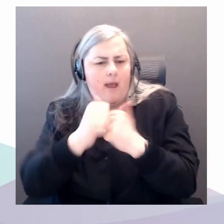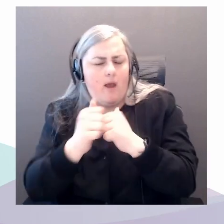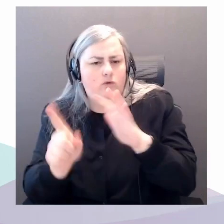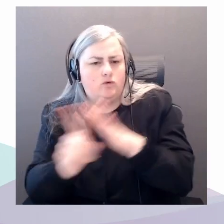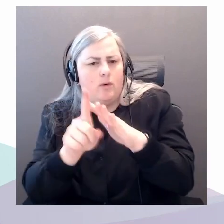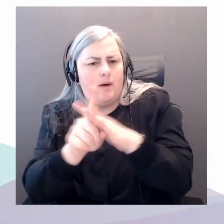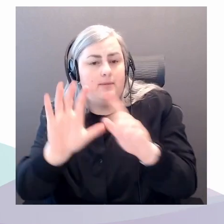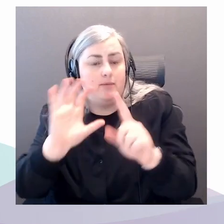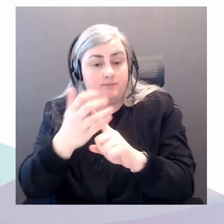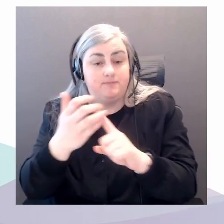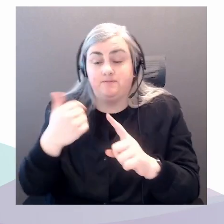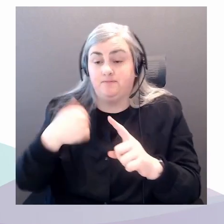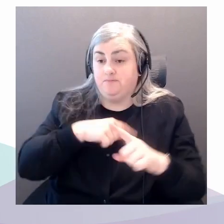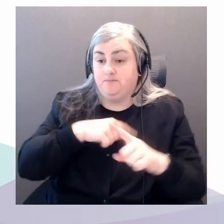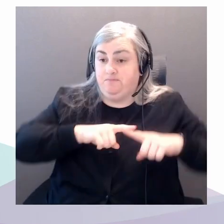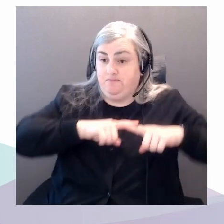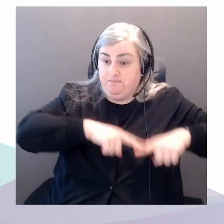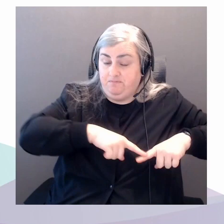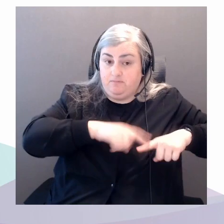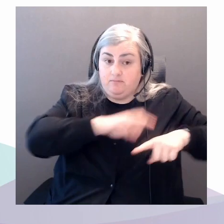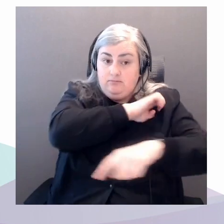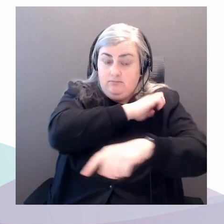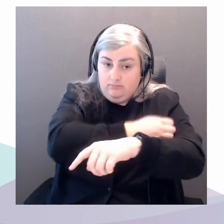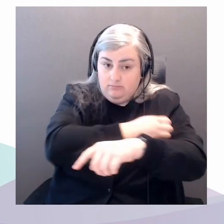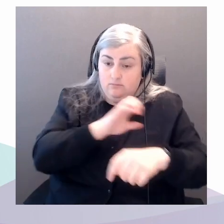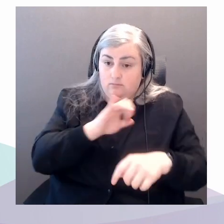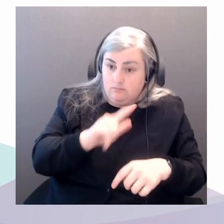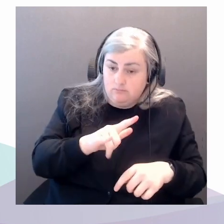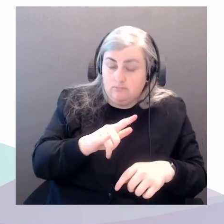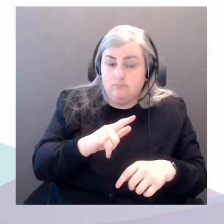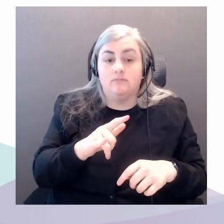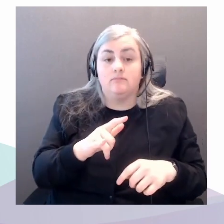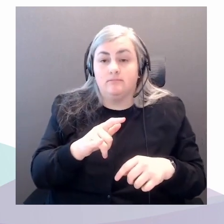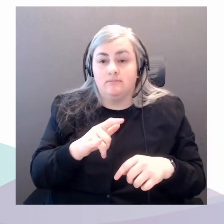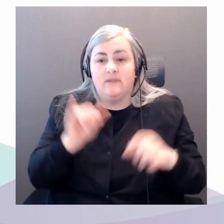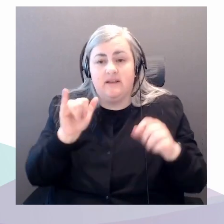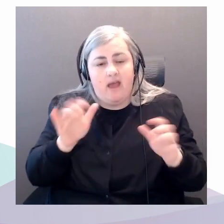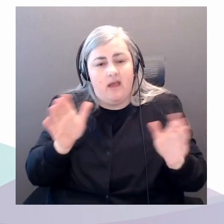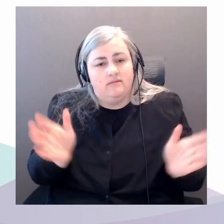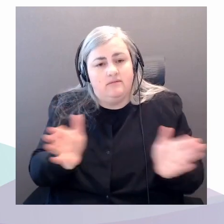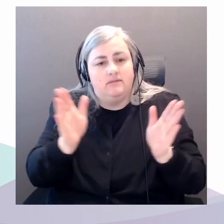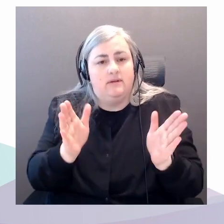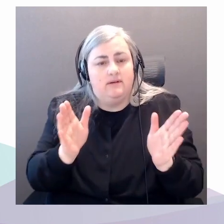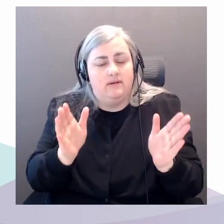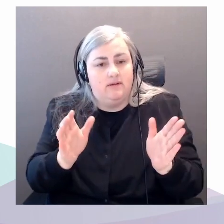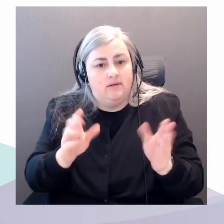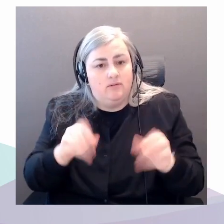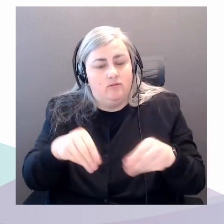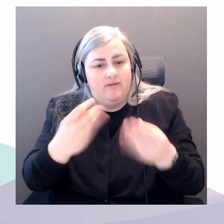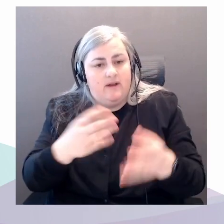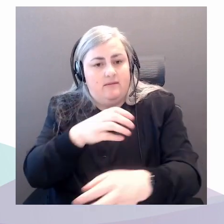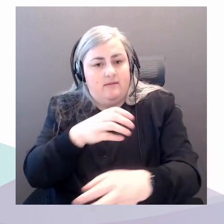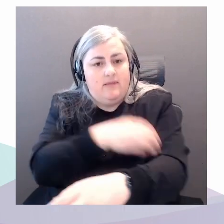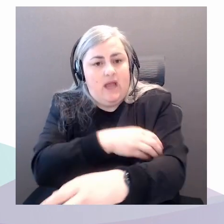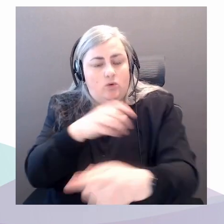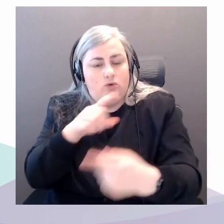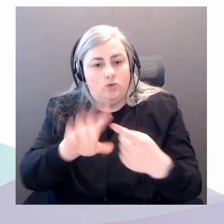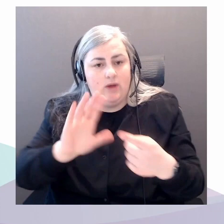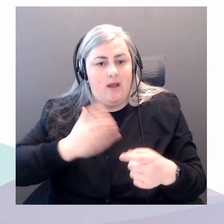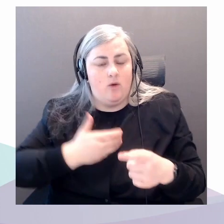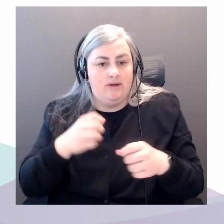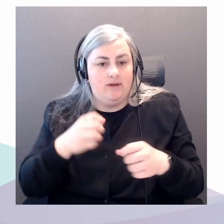only power our society. I guess what I'm trying to say there is that various kinds of fuels, they're not just inputs